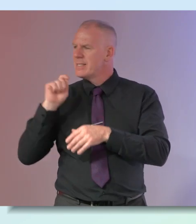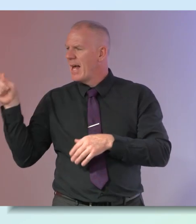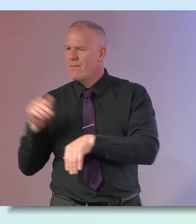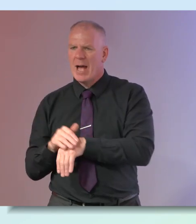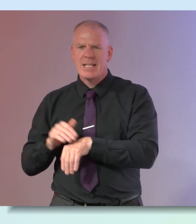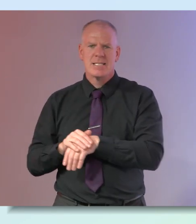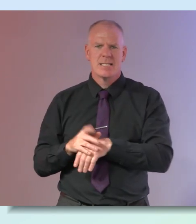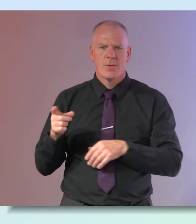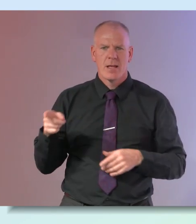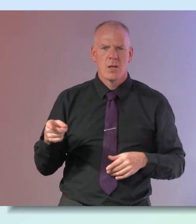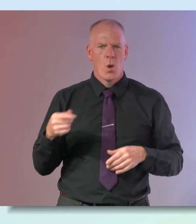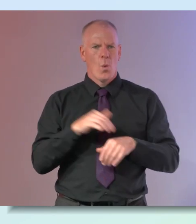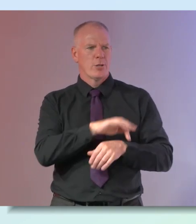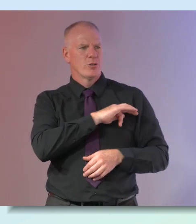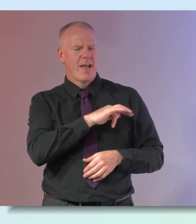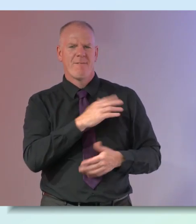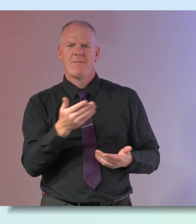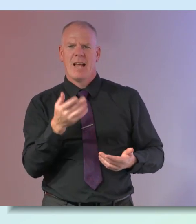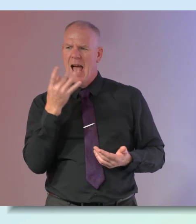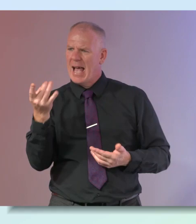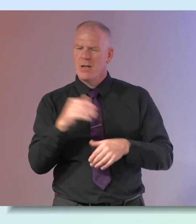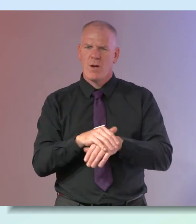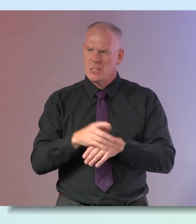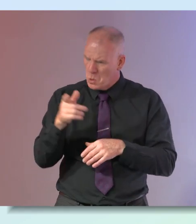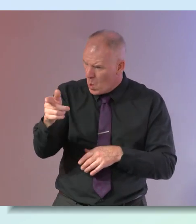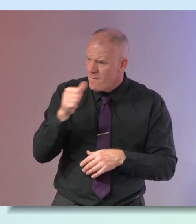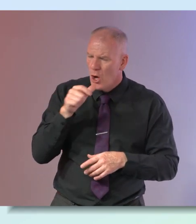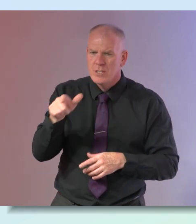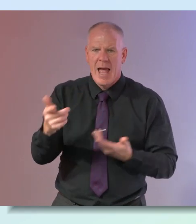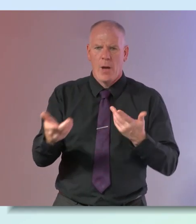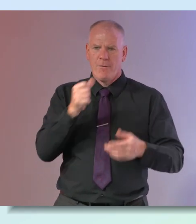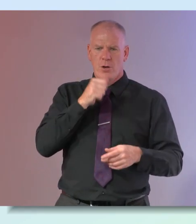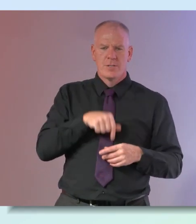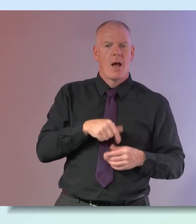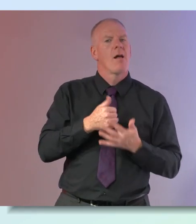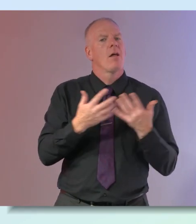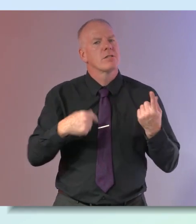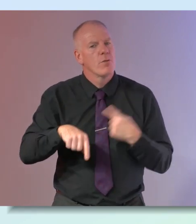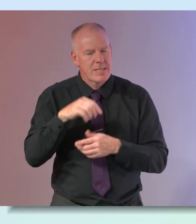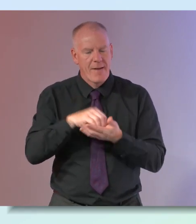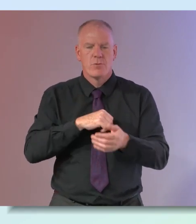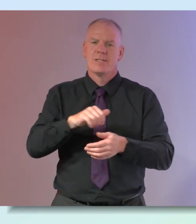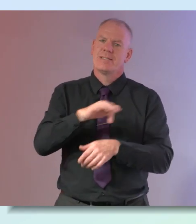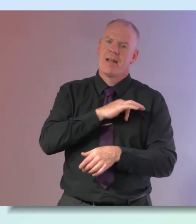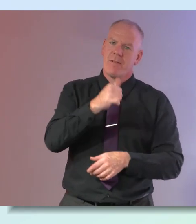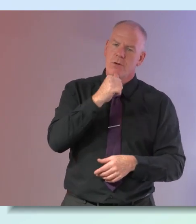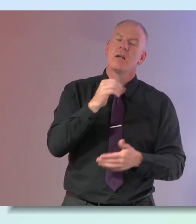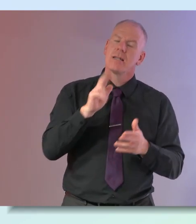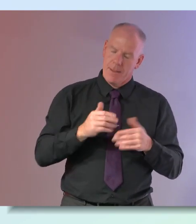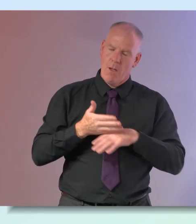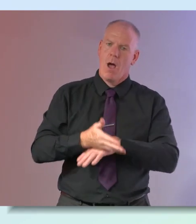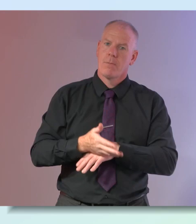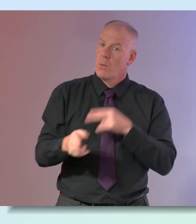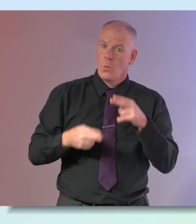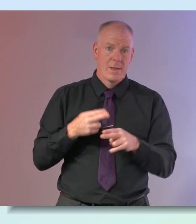like where where are you in all of this how do you how do you put yourself first many of us need to learn to do that can be very effortful but if we